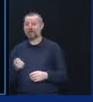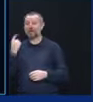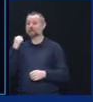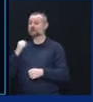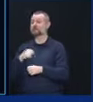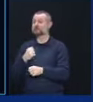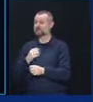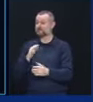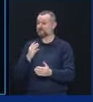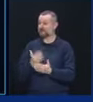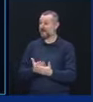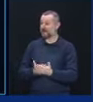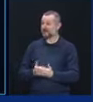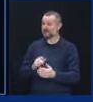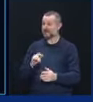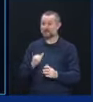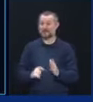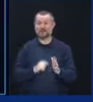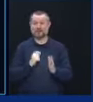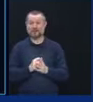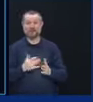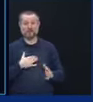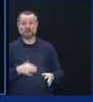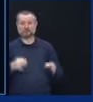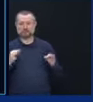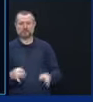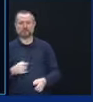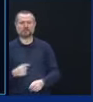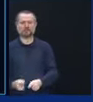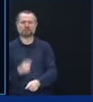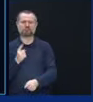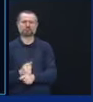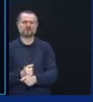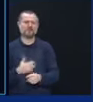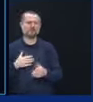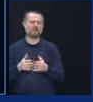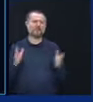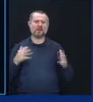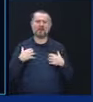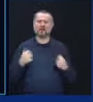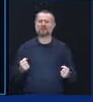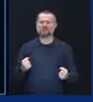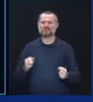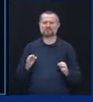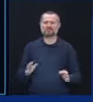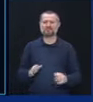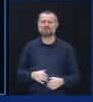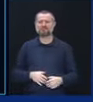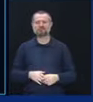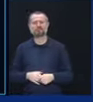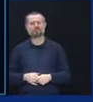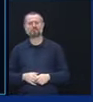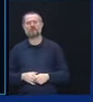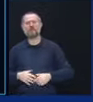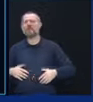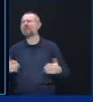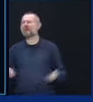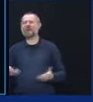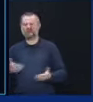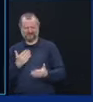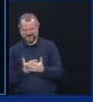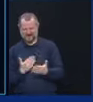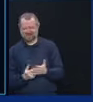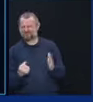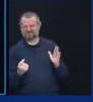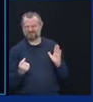it was the correct decision from a public health point of view. So what are the facts? Let's look at